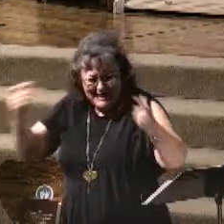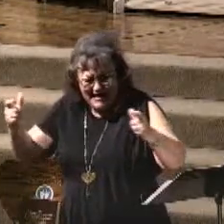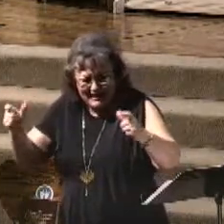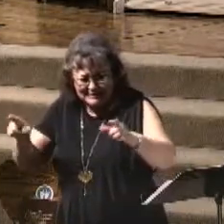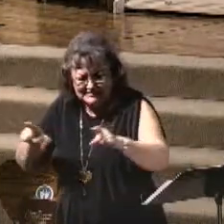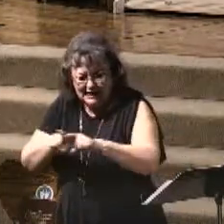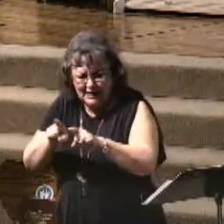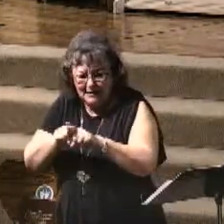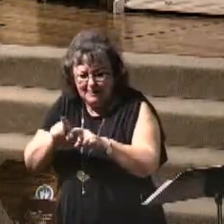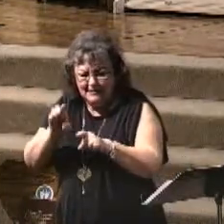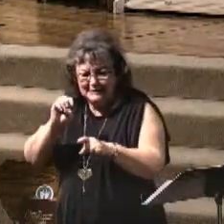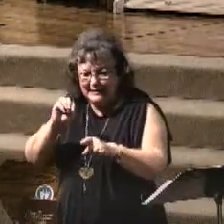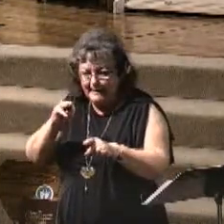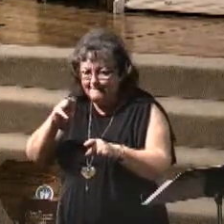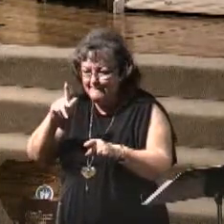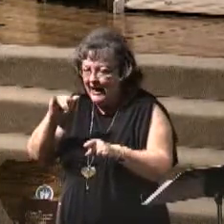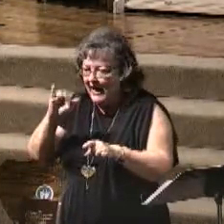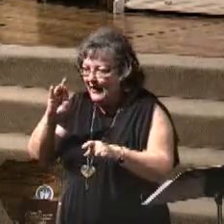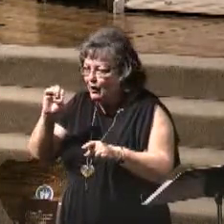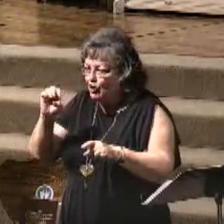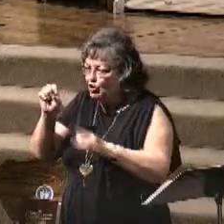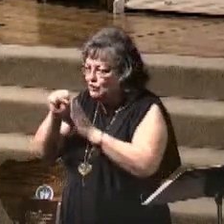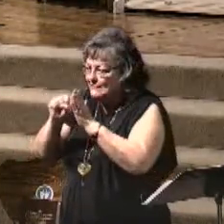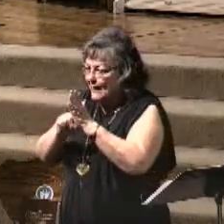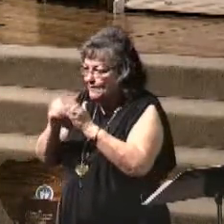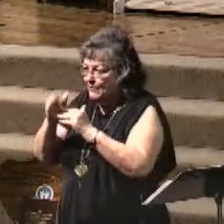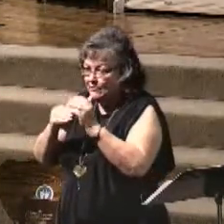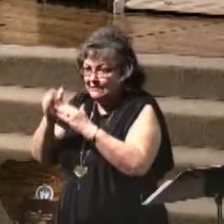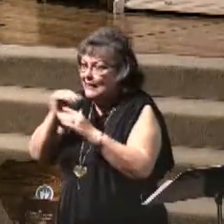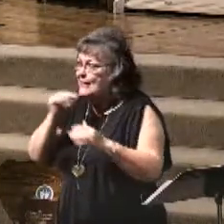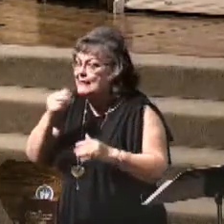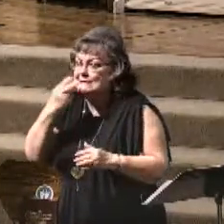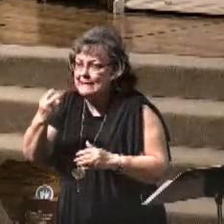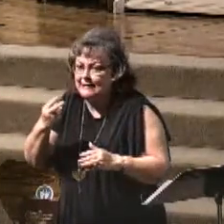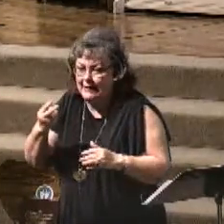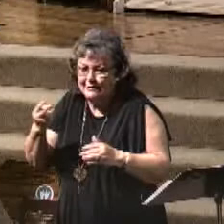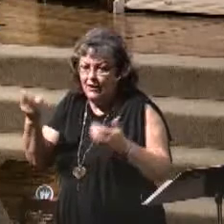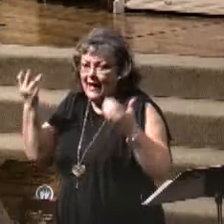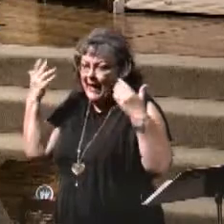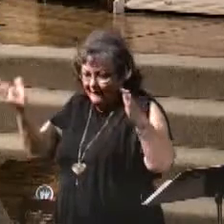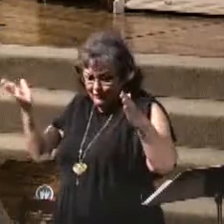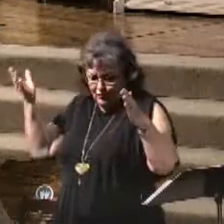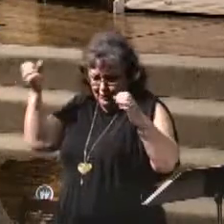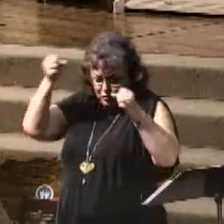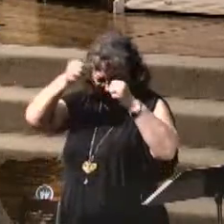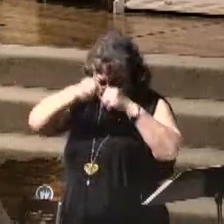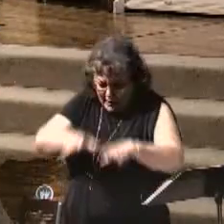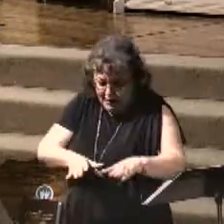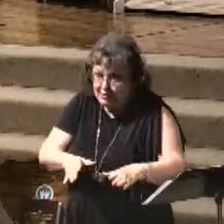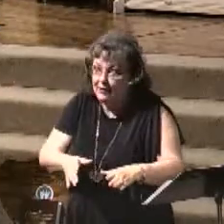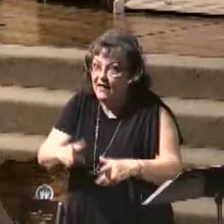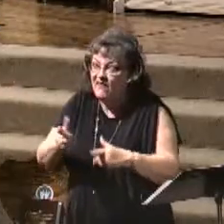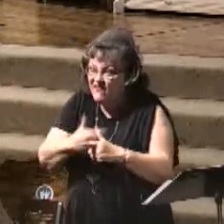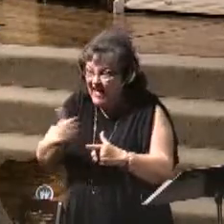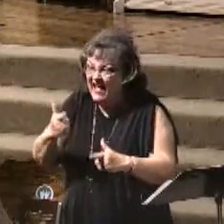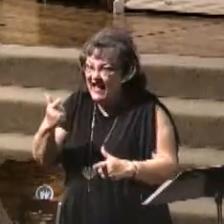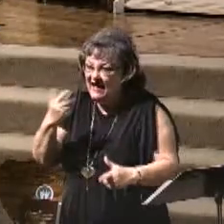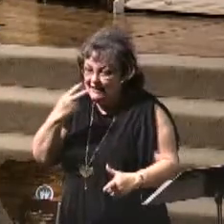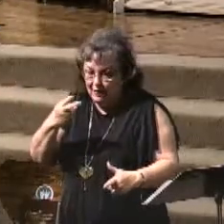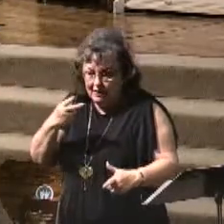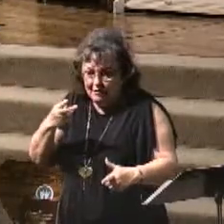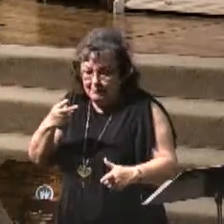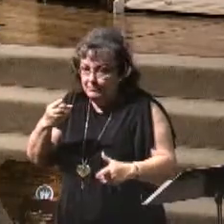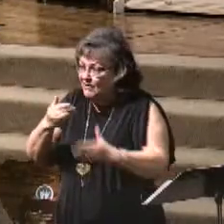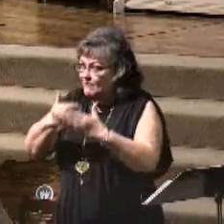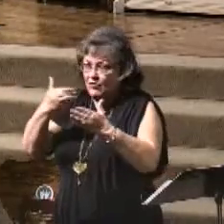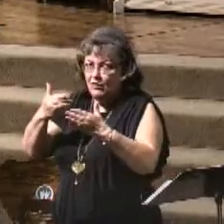that came by. And they did not see it until after it passed us by. They didn't spot